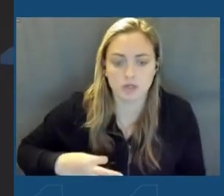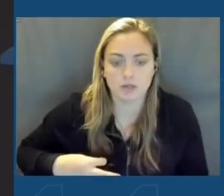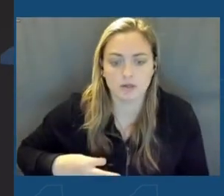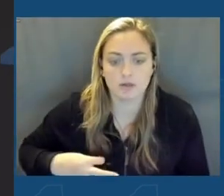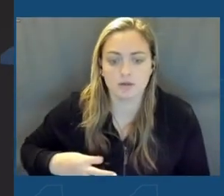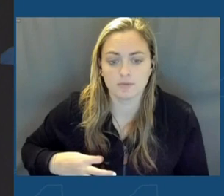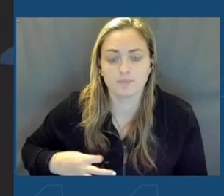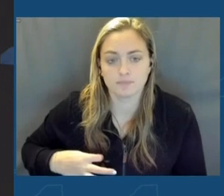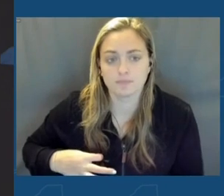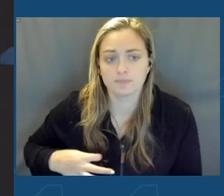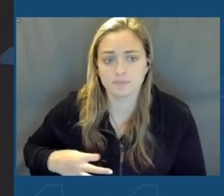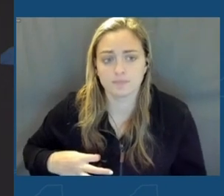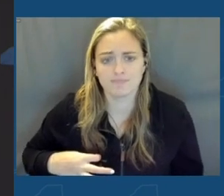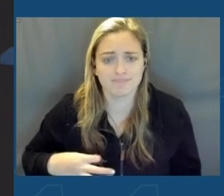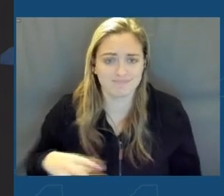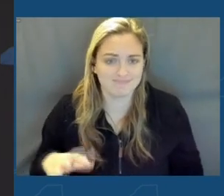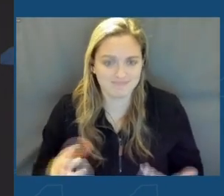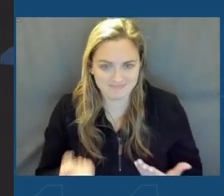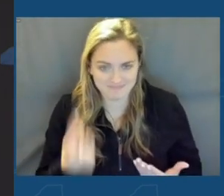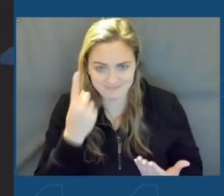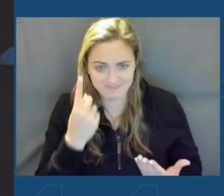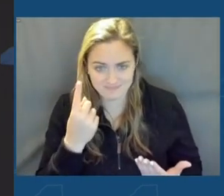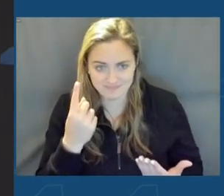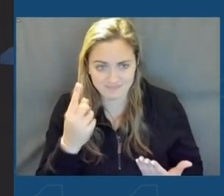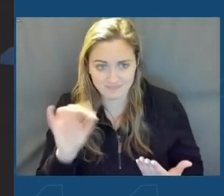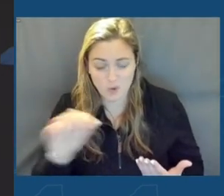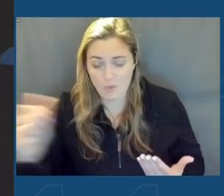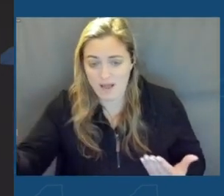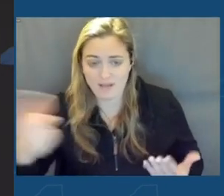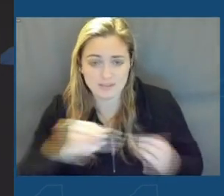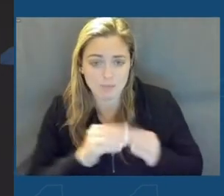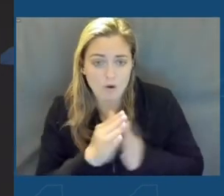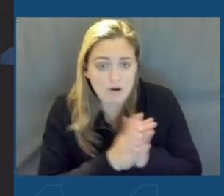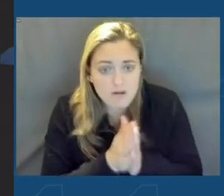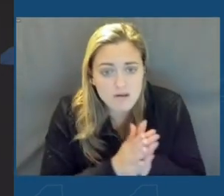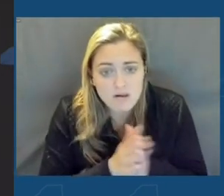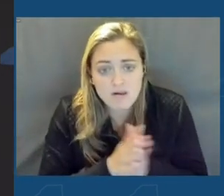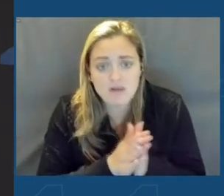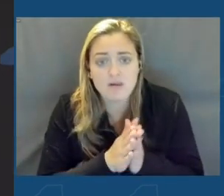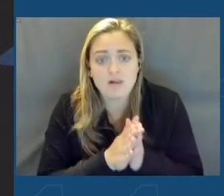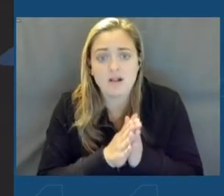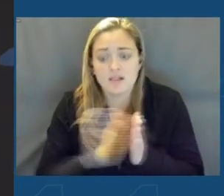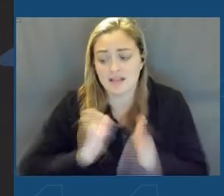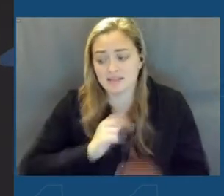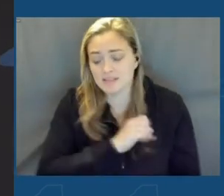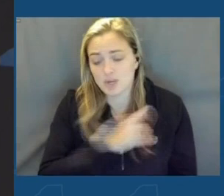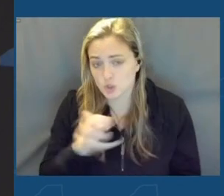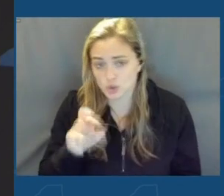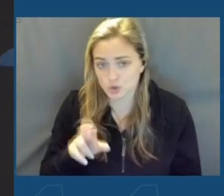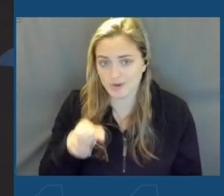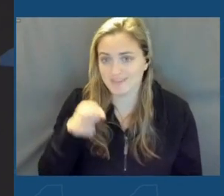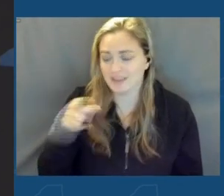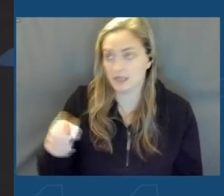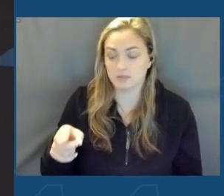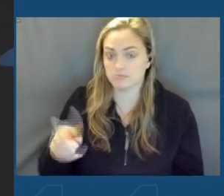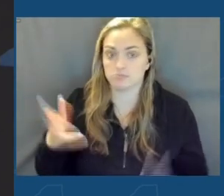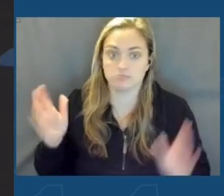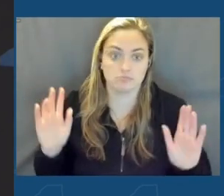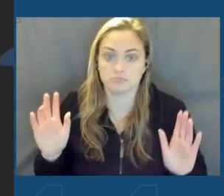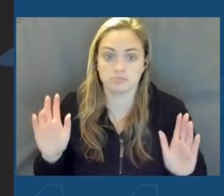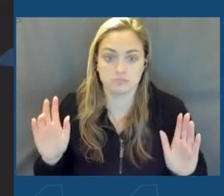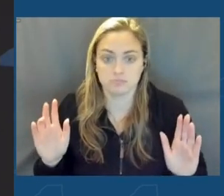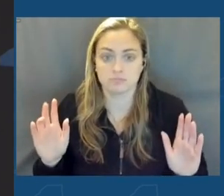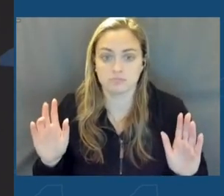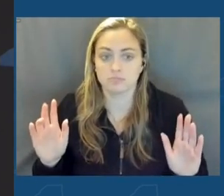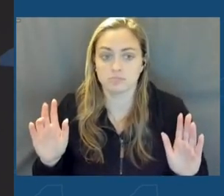say there was no one more tenacious, really, that I've ever seen in my career than Senator Schumer in that process. Senator,